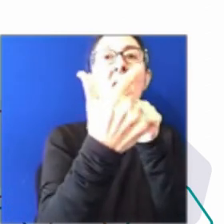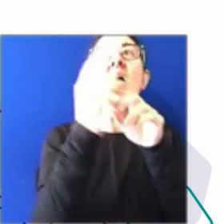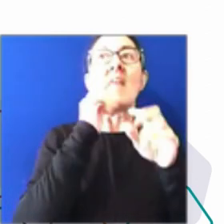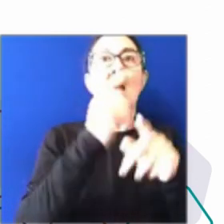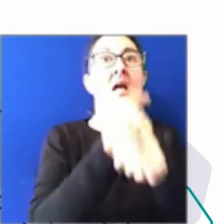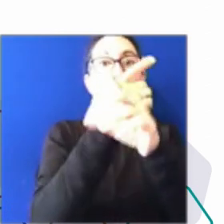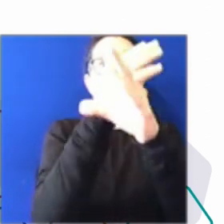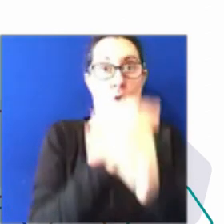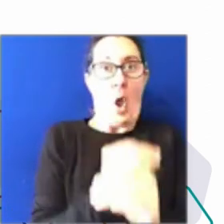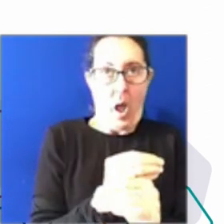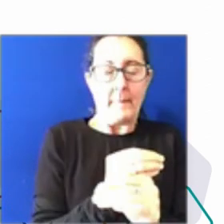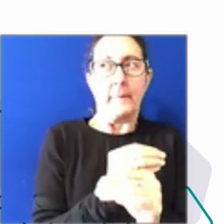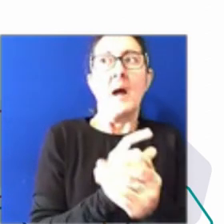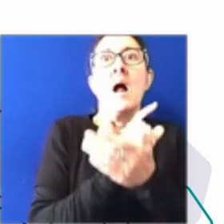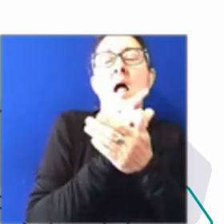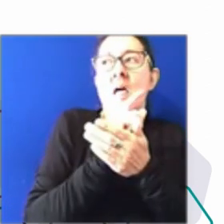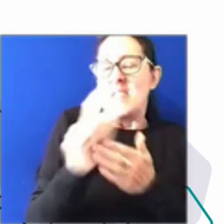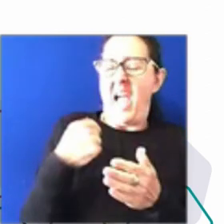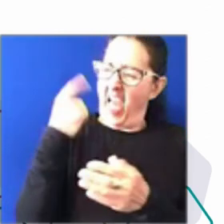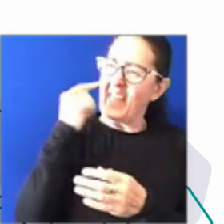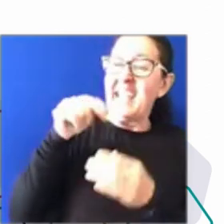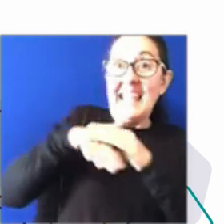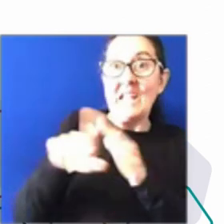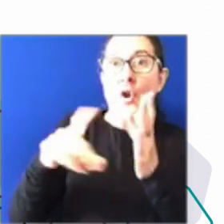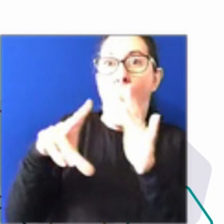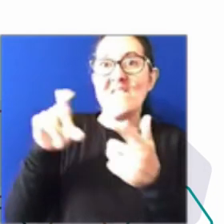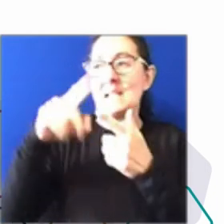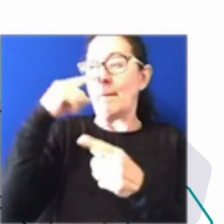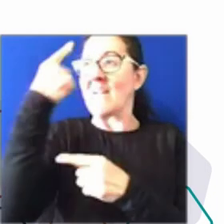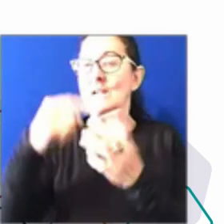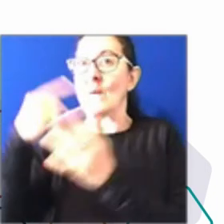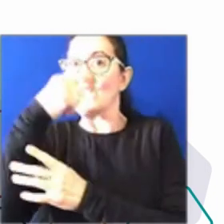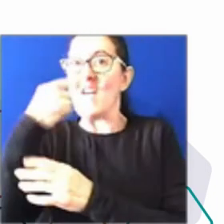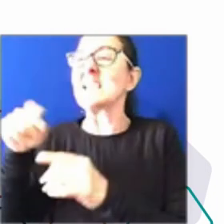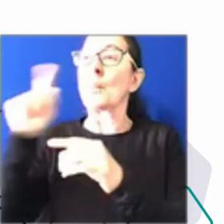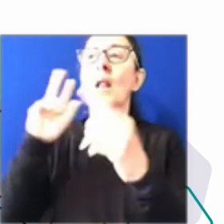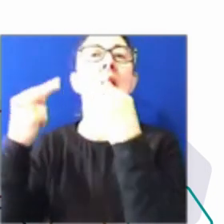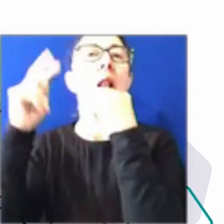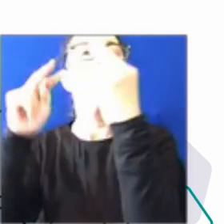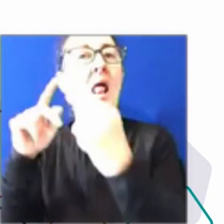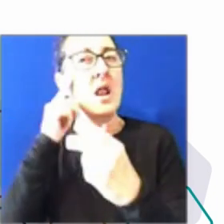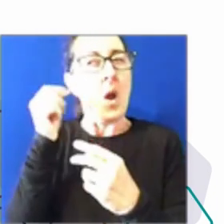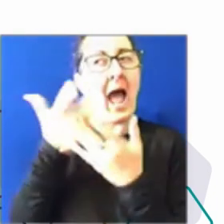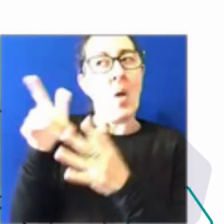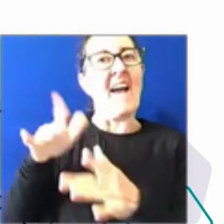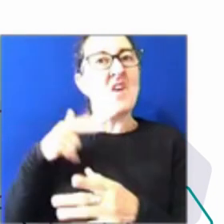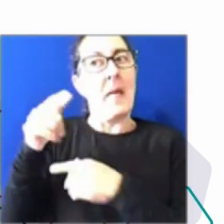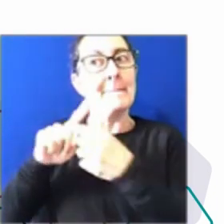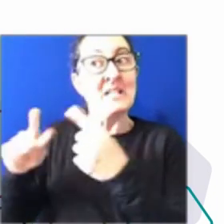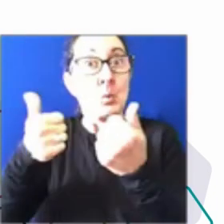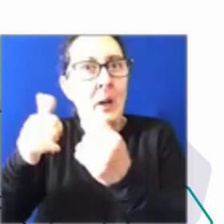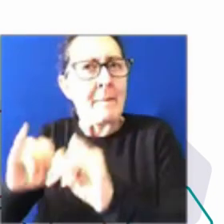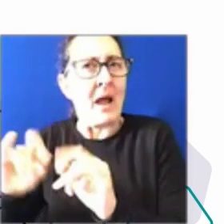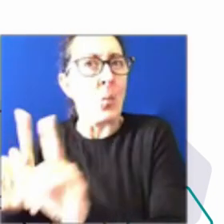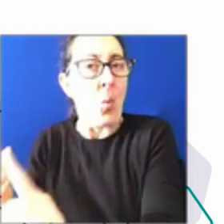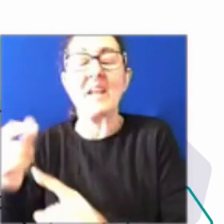to the bathroom because you haven't been able to go to the bathroom for four hours because you've been on calls. But I was like, I Googled it and there was quite a